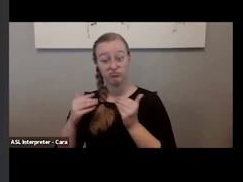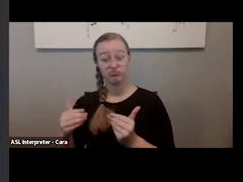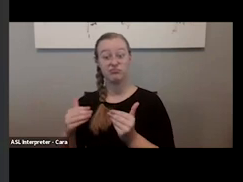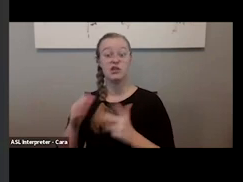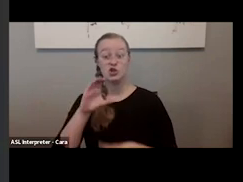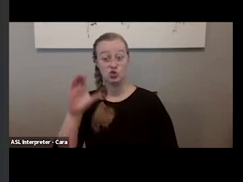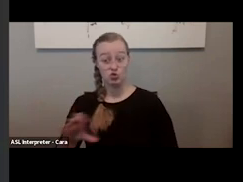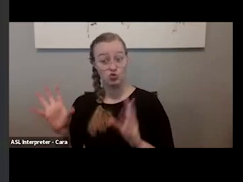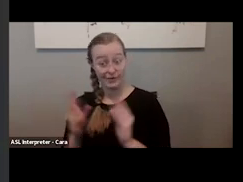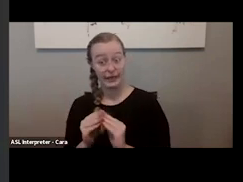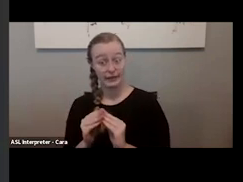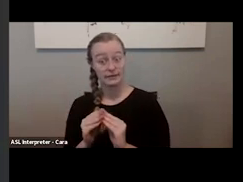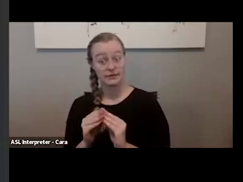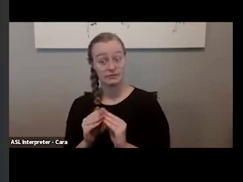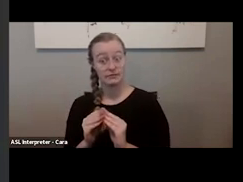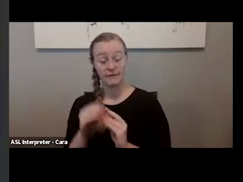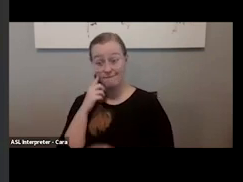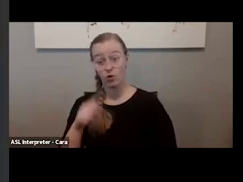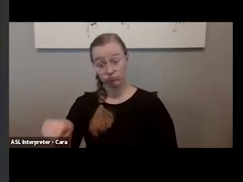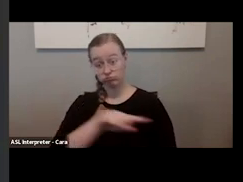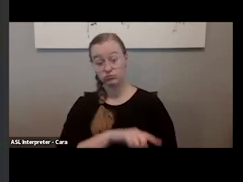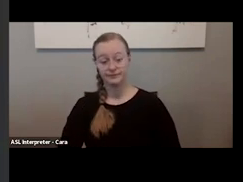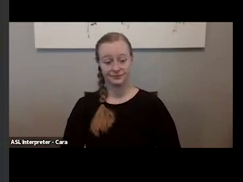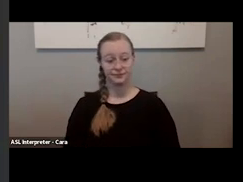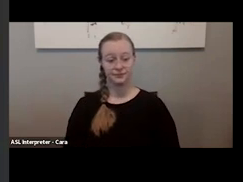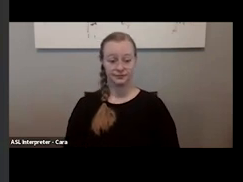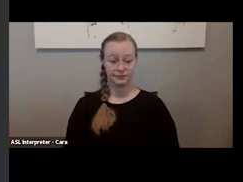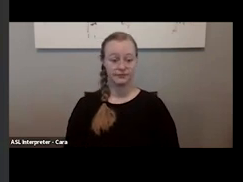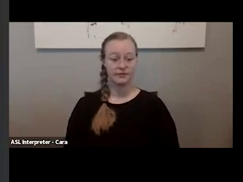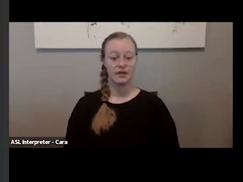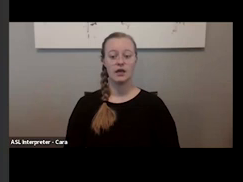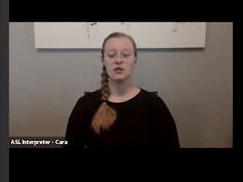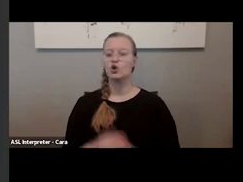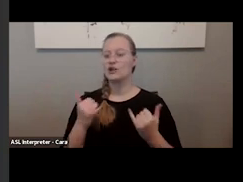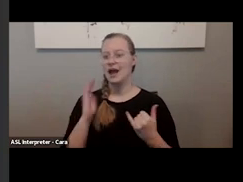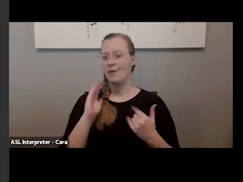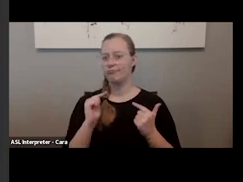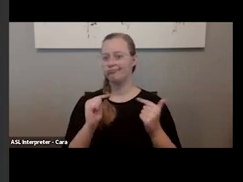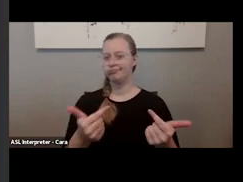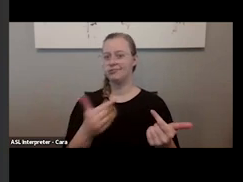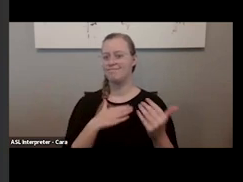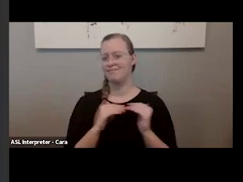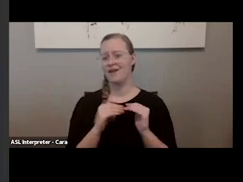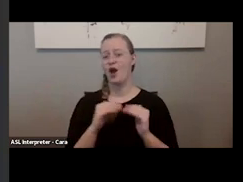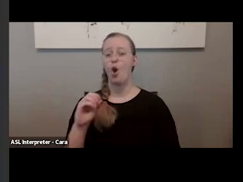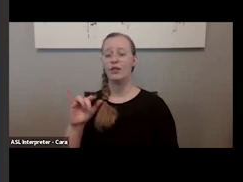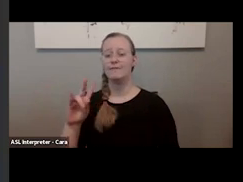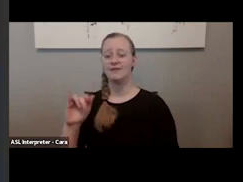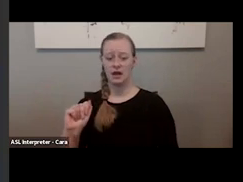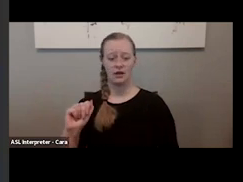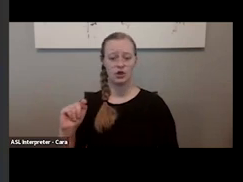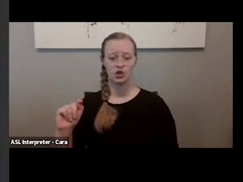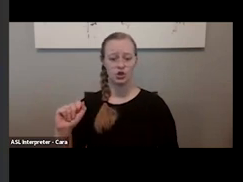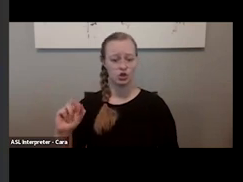meetings for all of you. With that, I'm going to now turn it over to my colleague, Olivia Tarpley, to